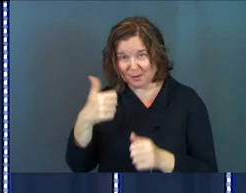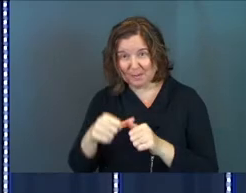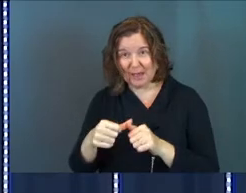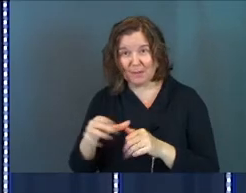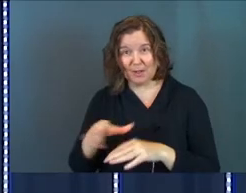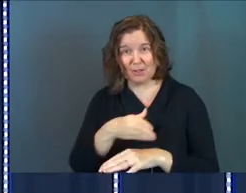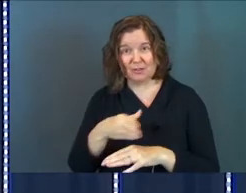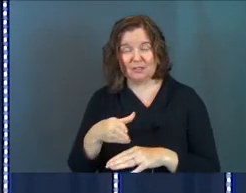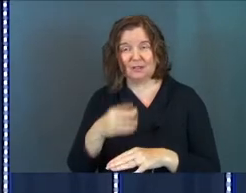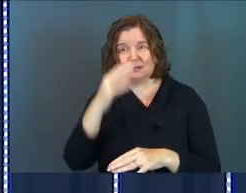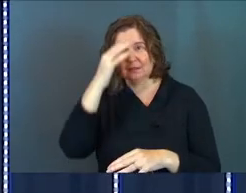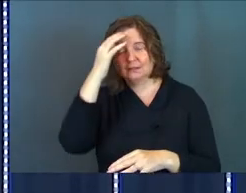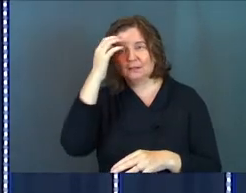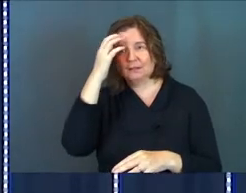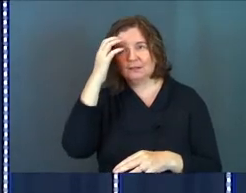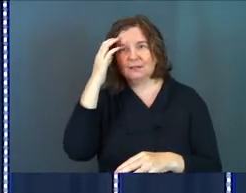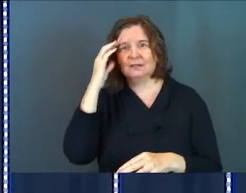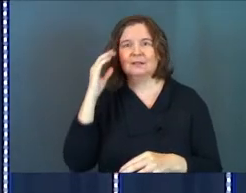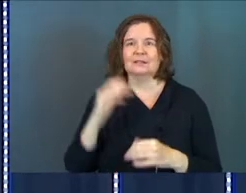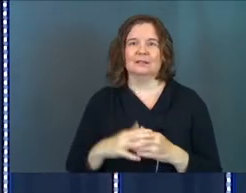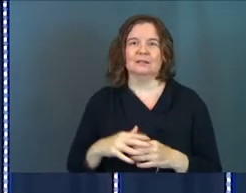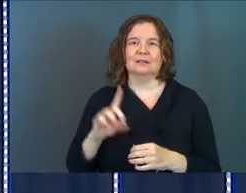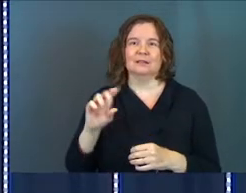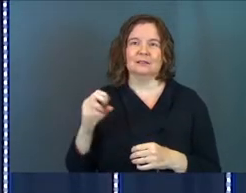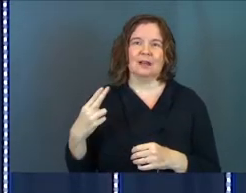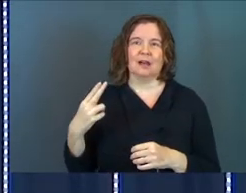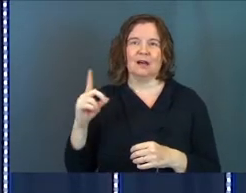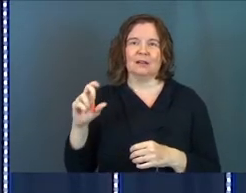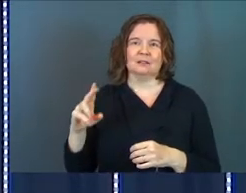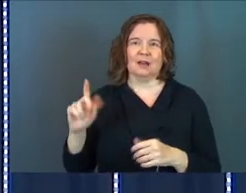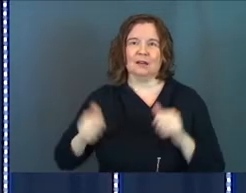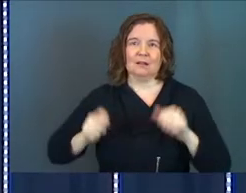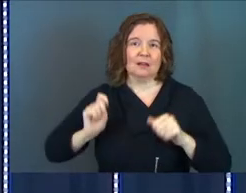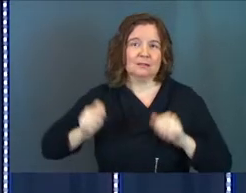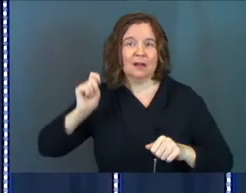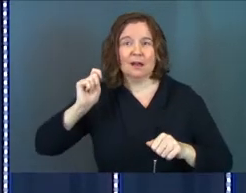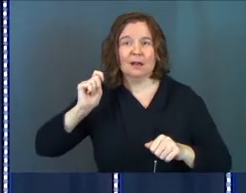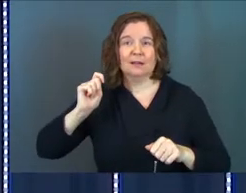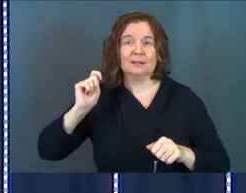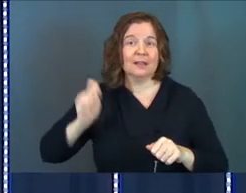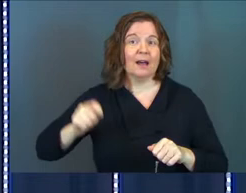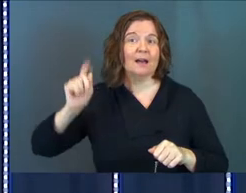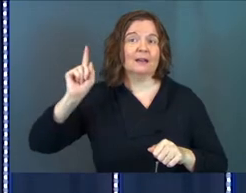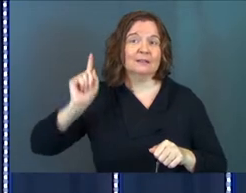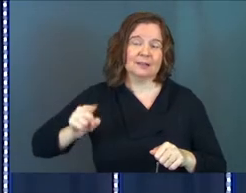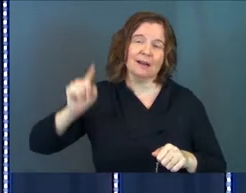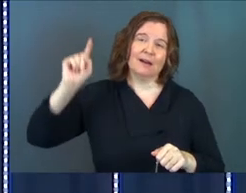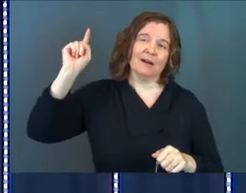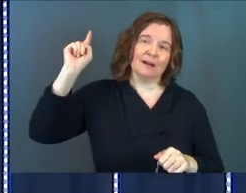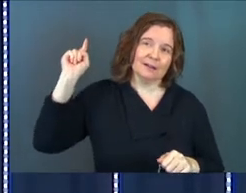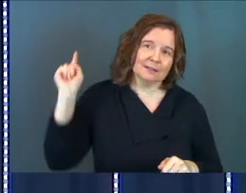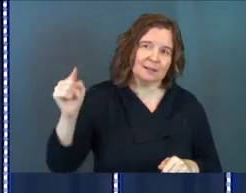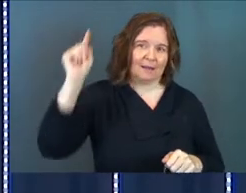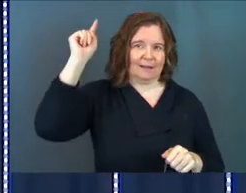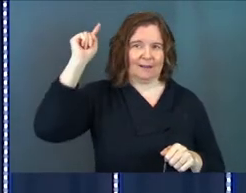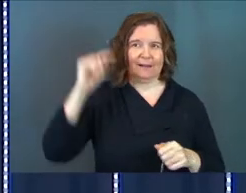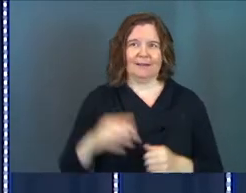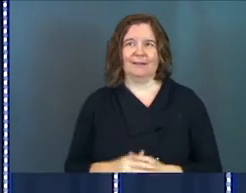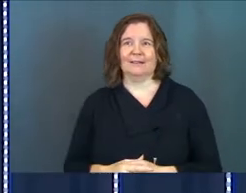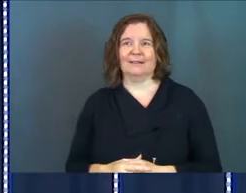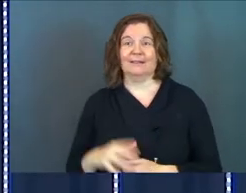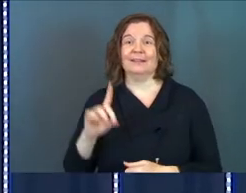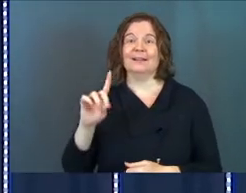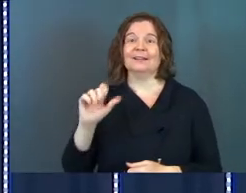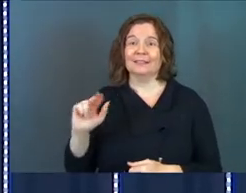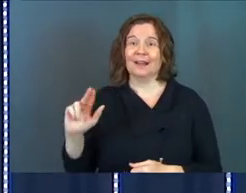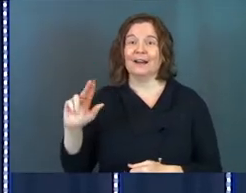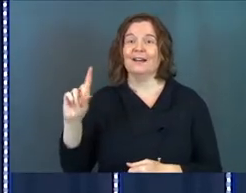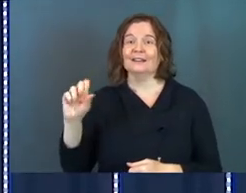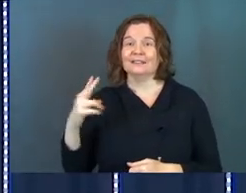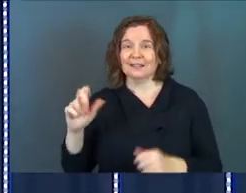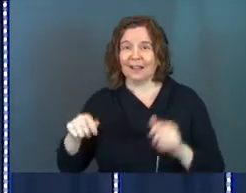on.